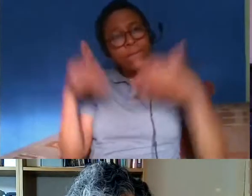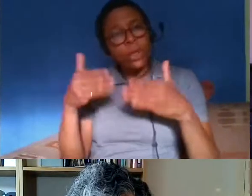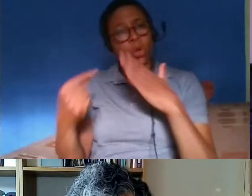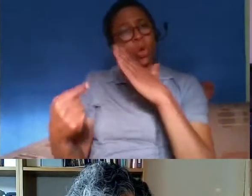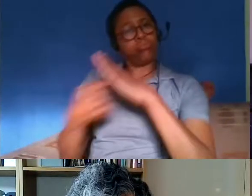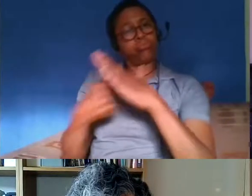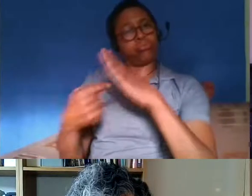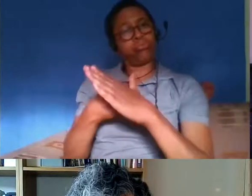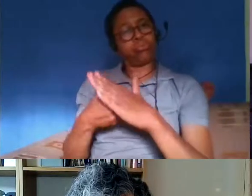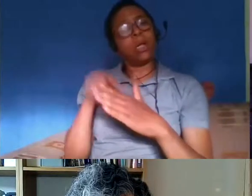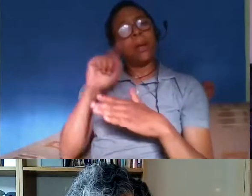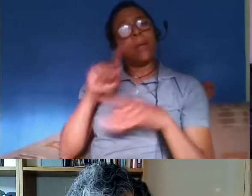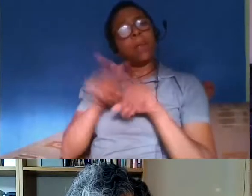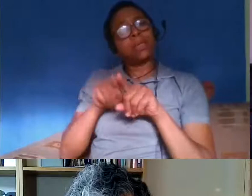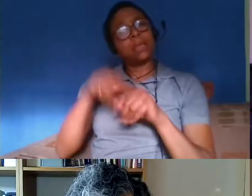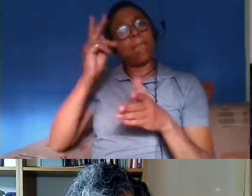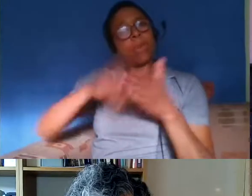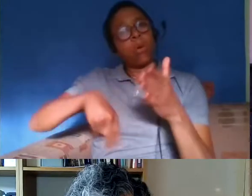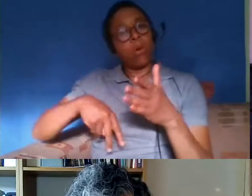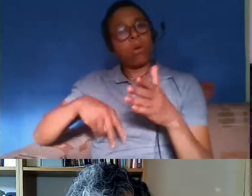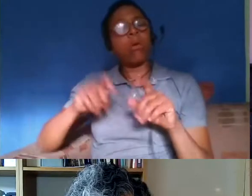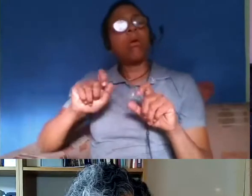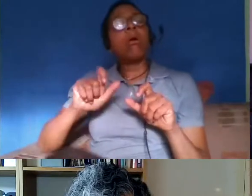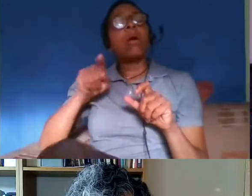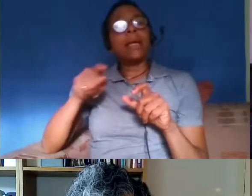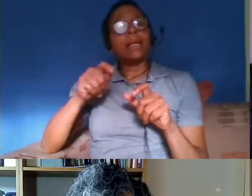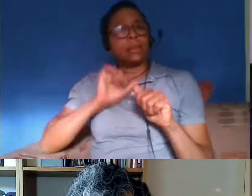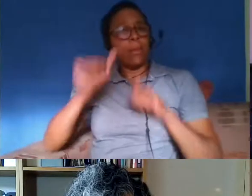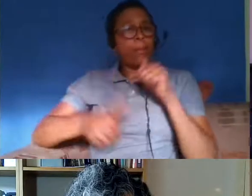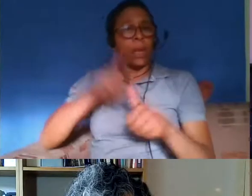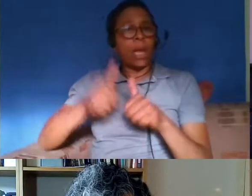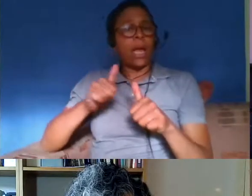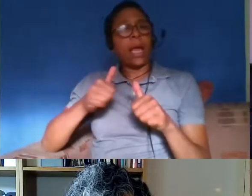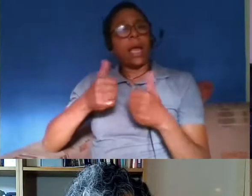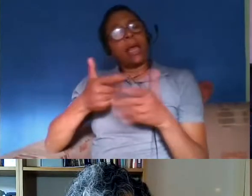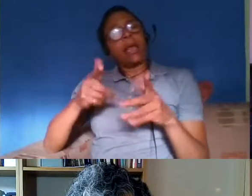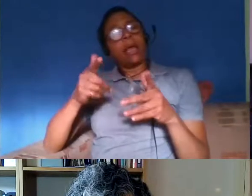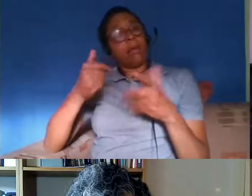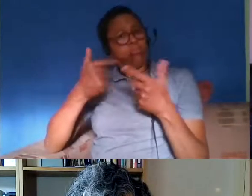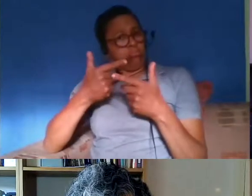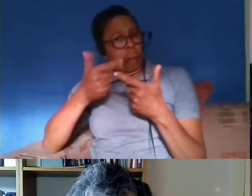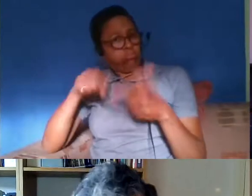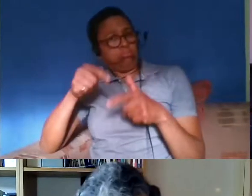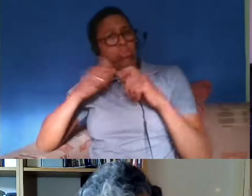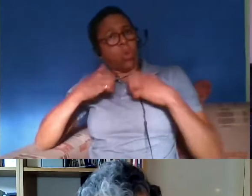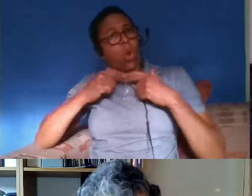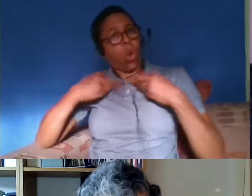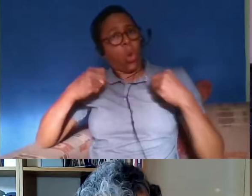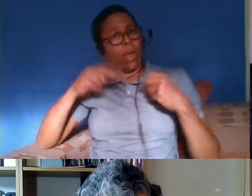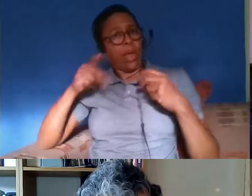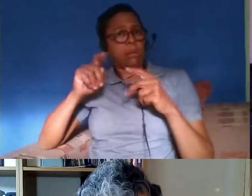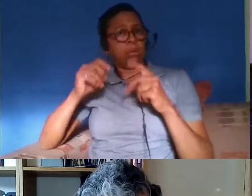law blog a popular resource in the uk immigration law sector which is widely read by lawyers judges and members of the public